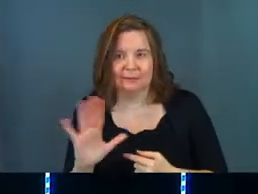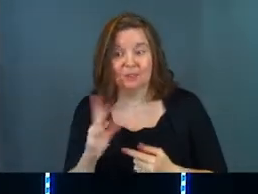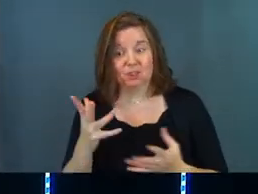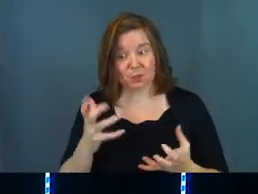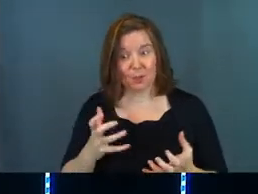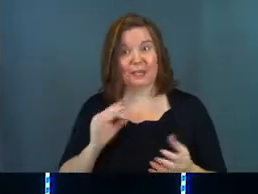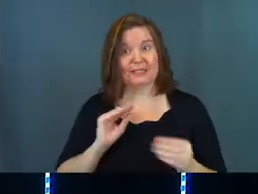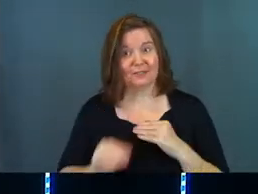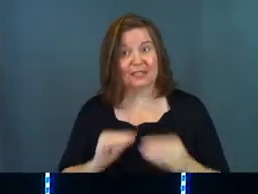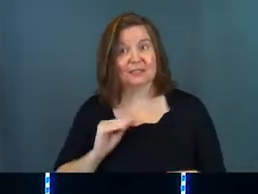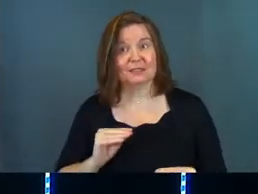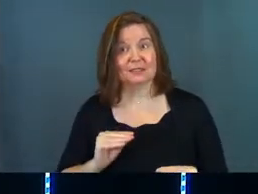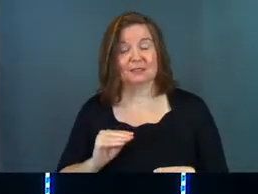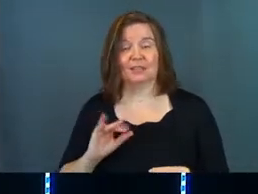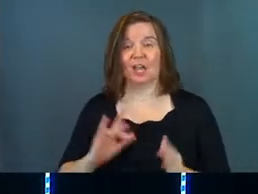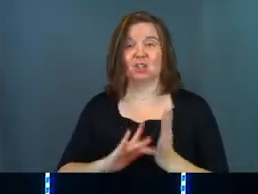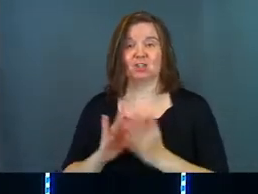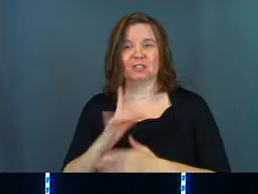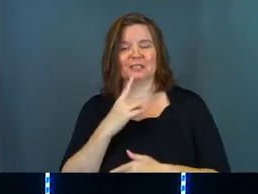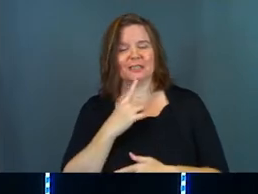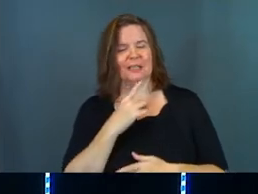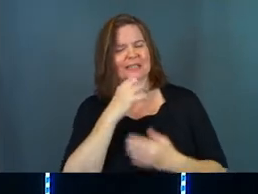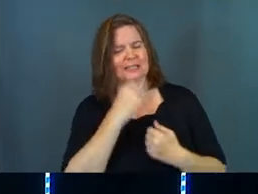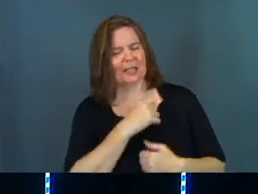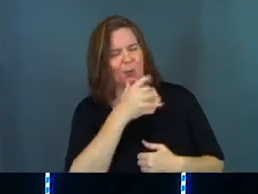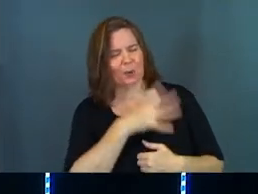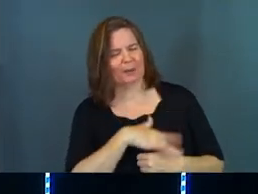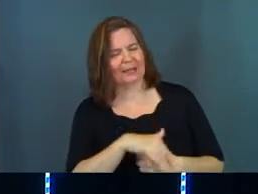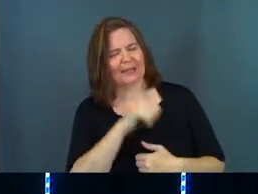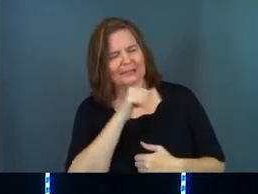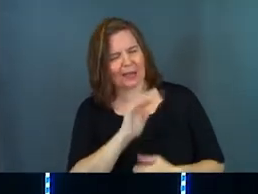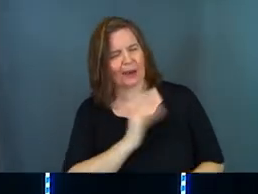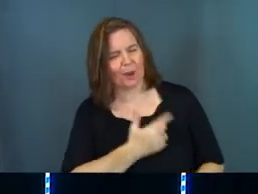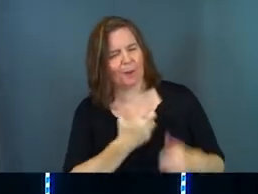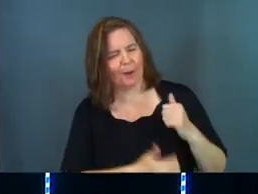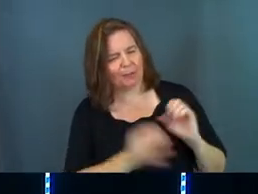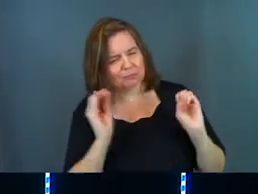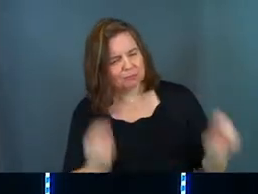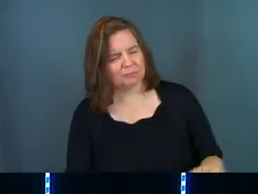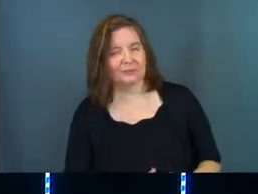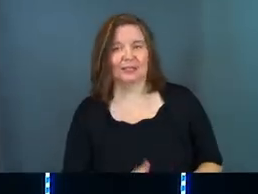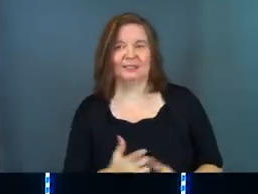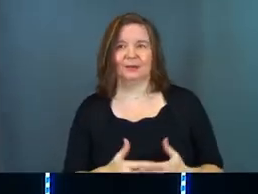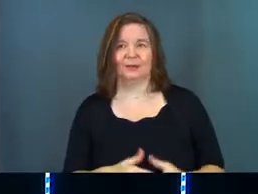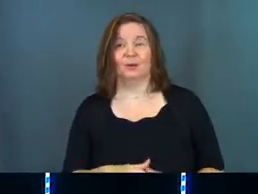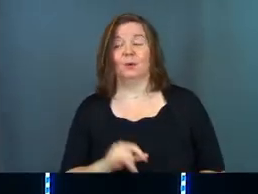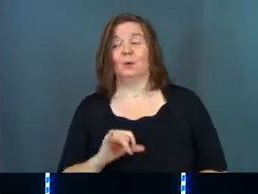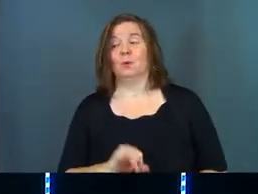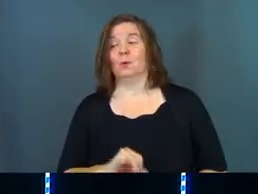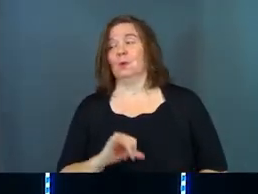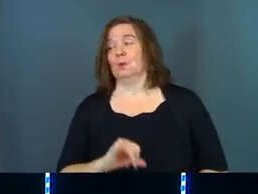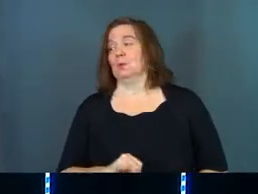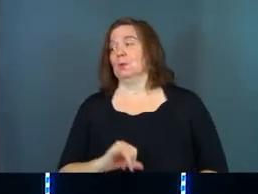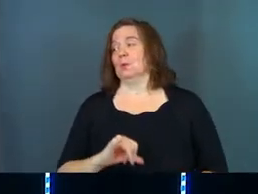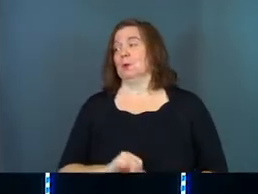She wants it fixed. And Jesus says, dear woman, that's not our problem. And some of you went like, oh,